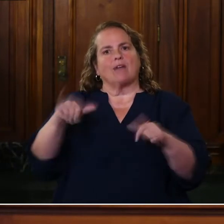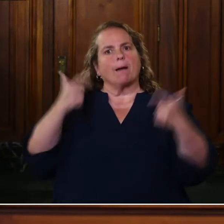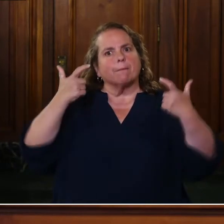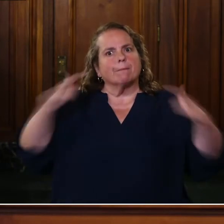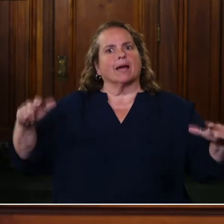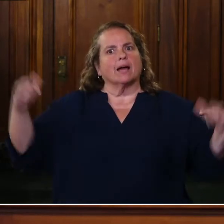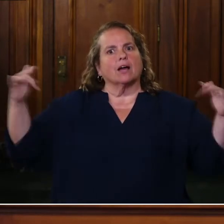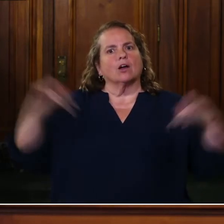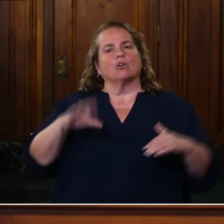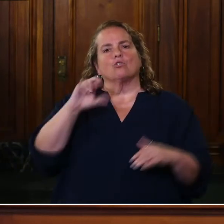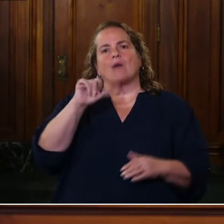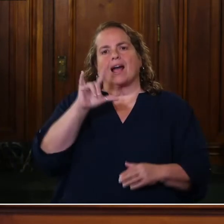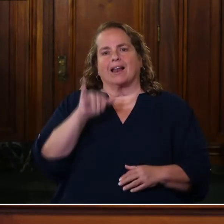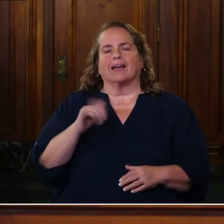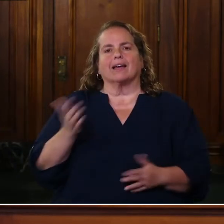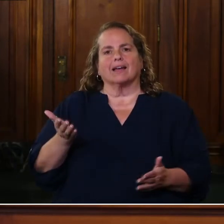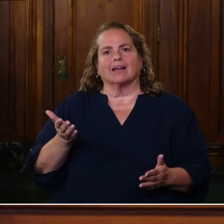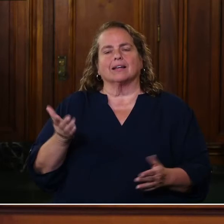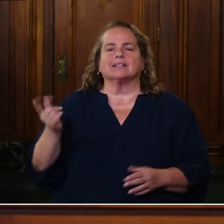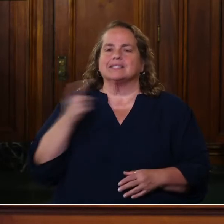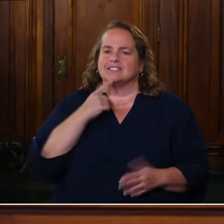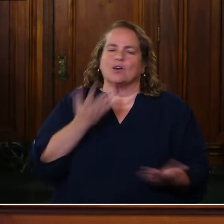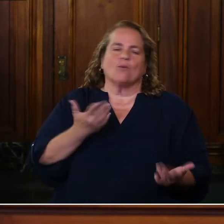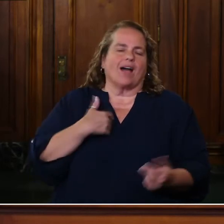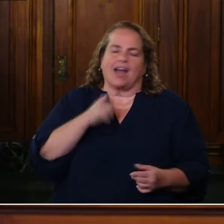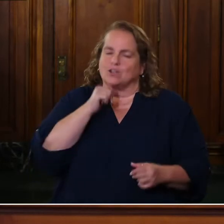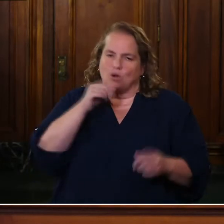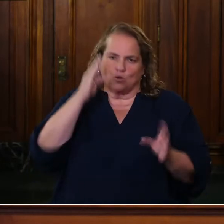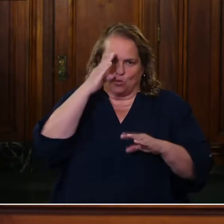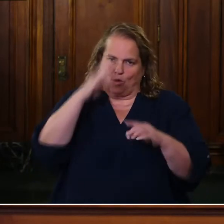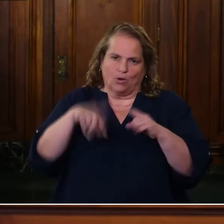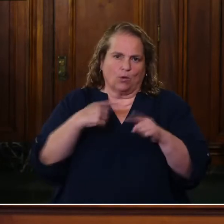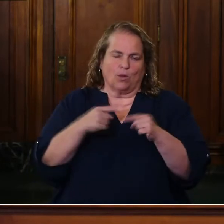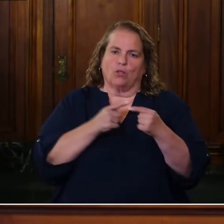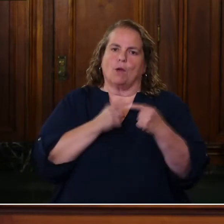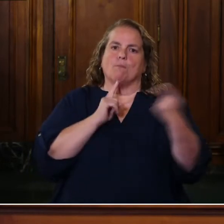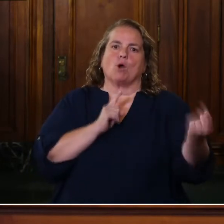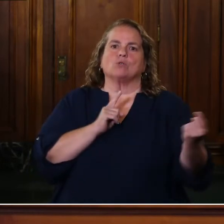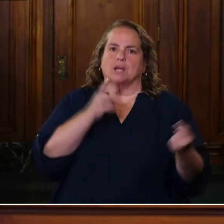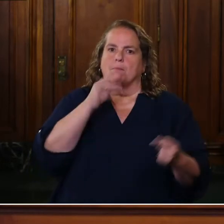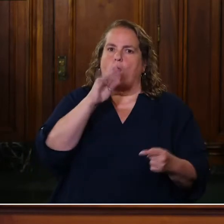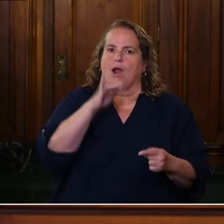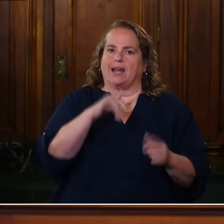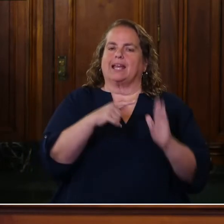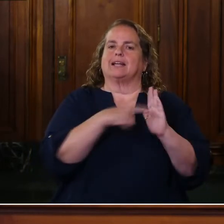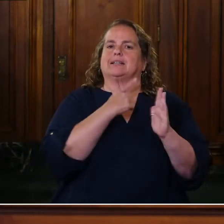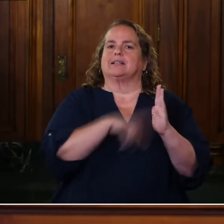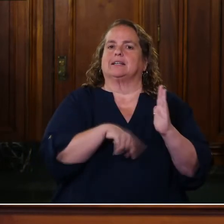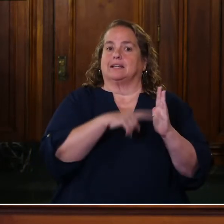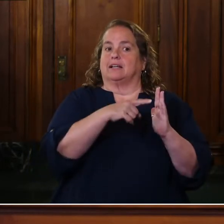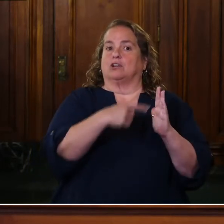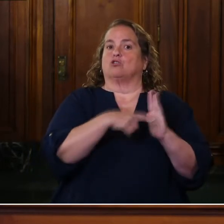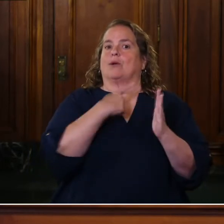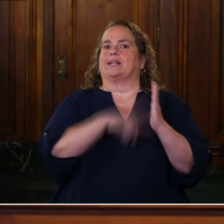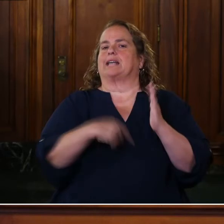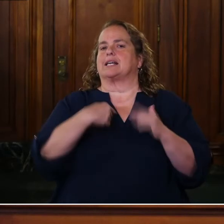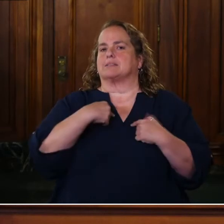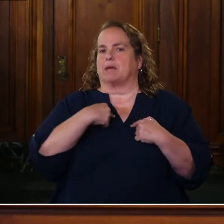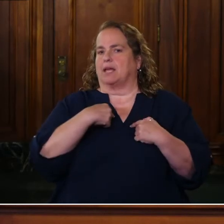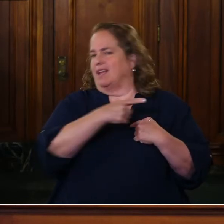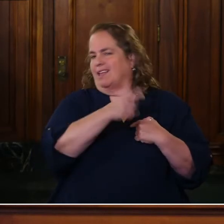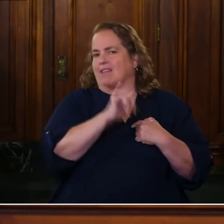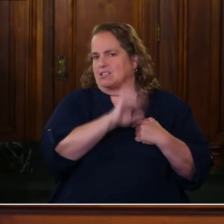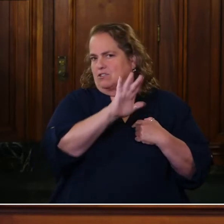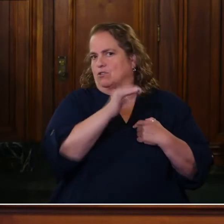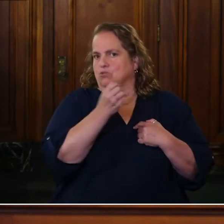Well, I don't, I don't worry too much when the opposing political party, the organization, uh, the itself attacks me. That's their job. Uh, that's what they do. Uh, Now,